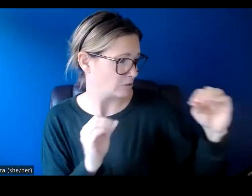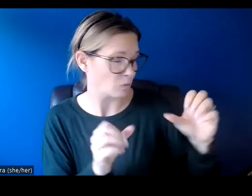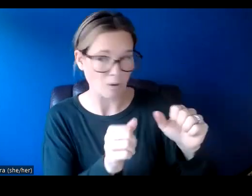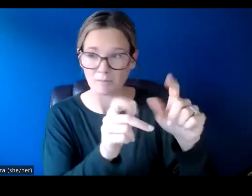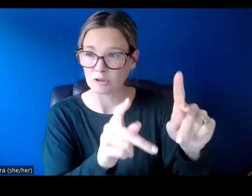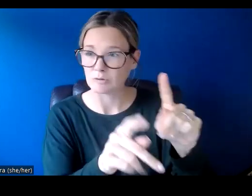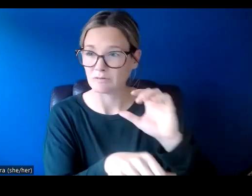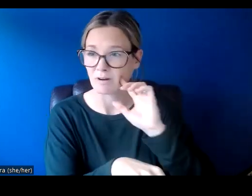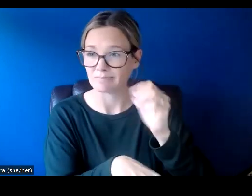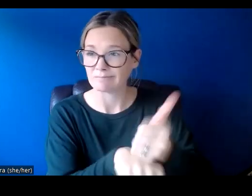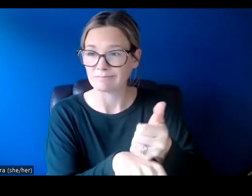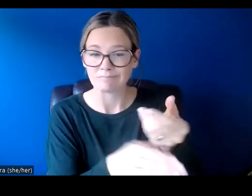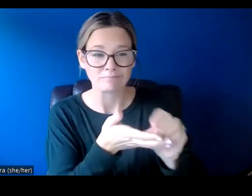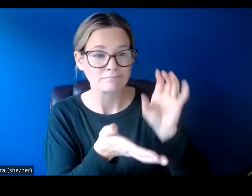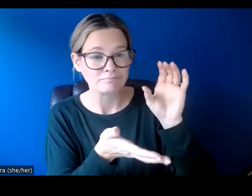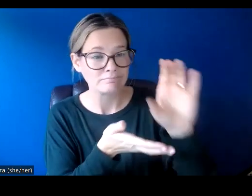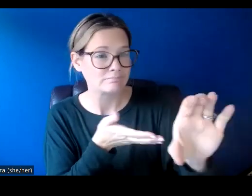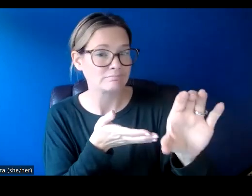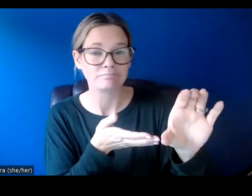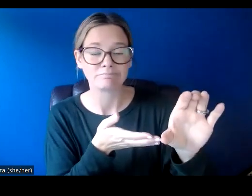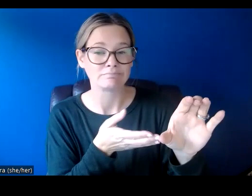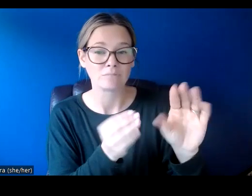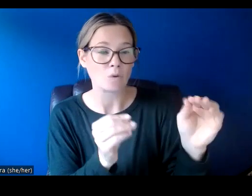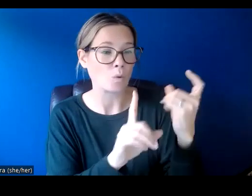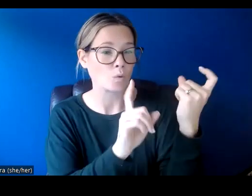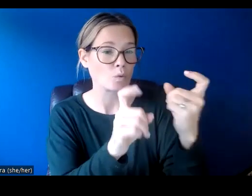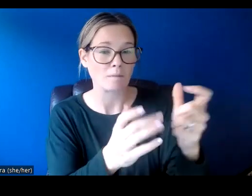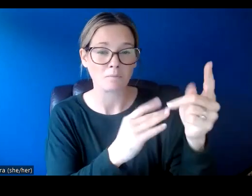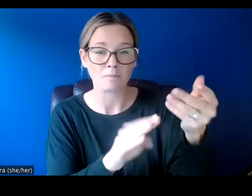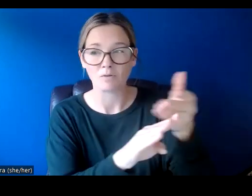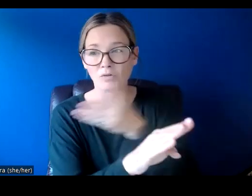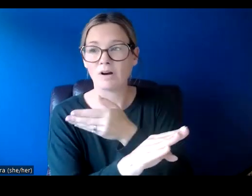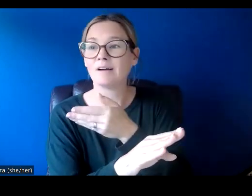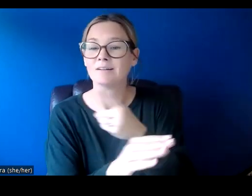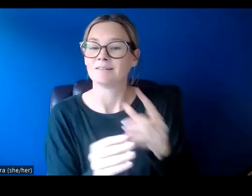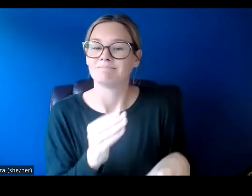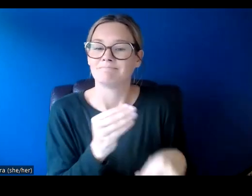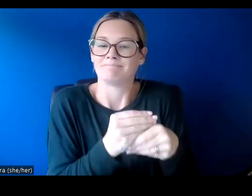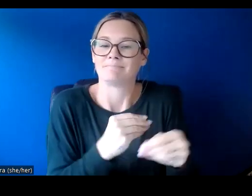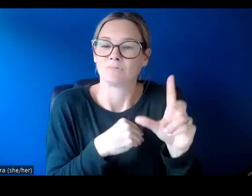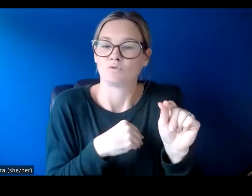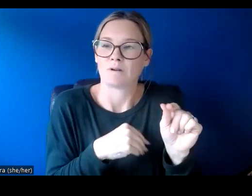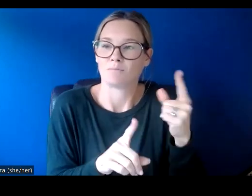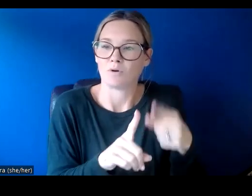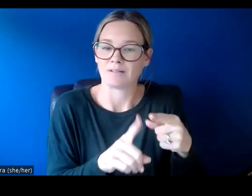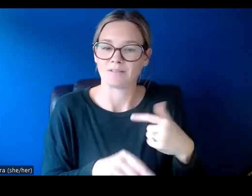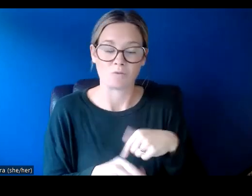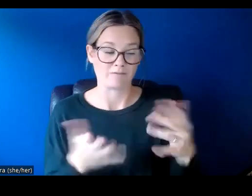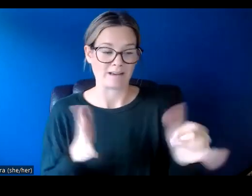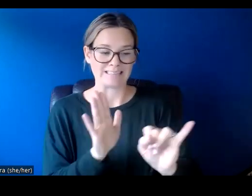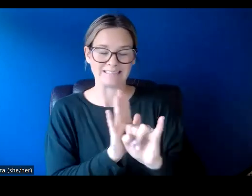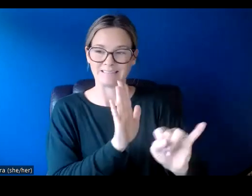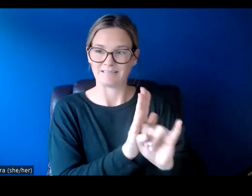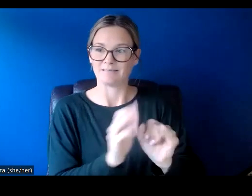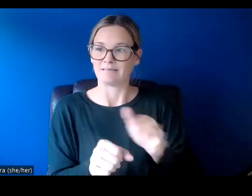or haven't been open to many arts granting programs in the past. CADA has developed or has identified these neighborhoods and